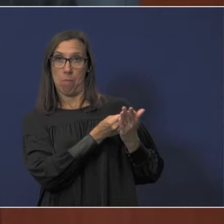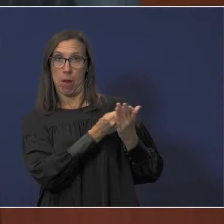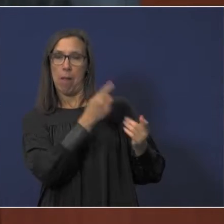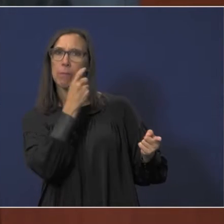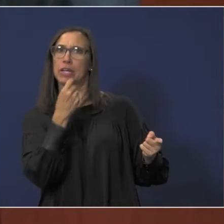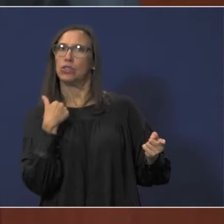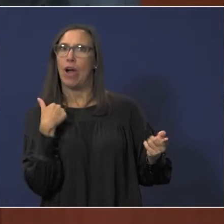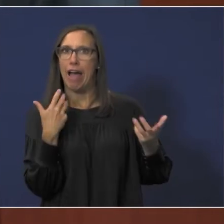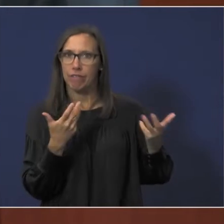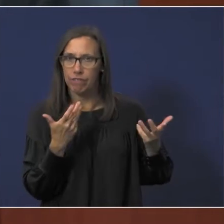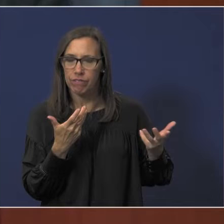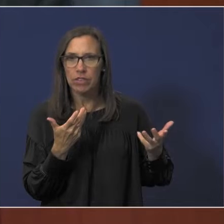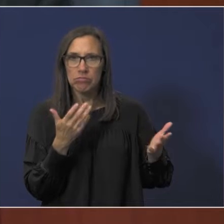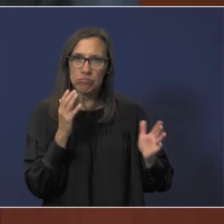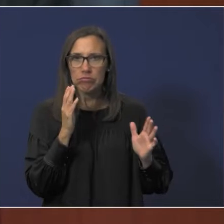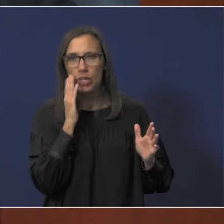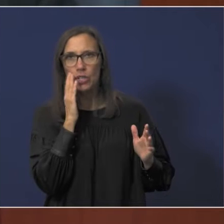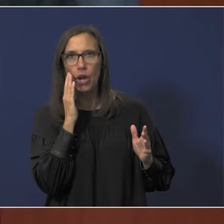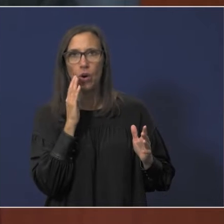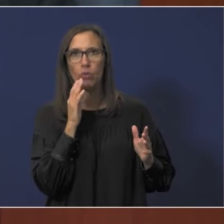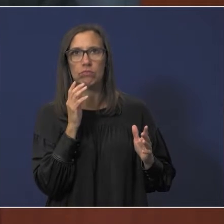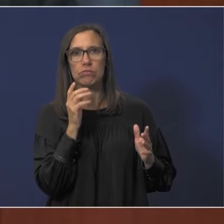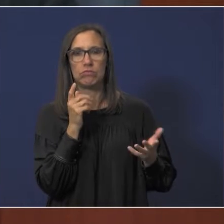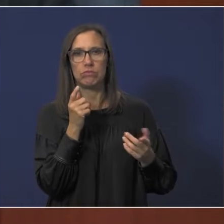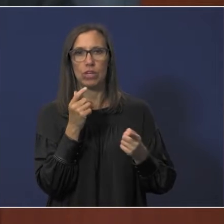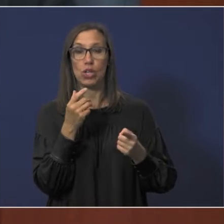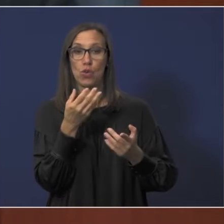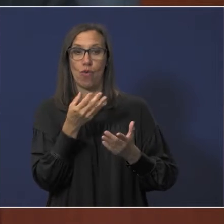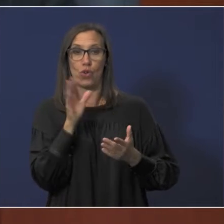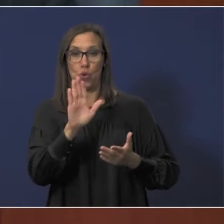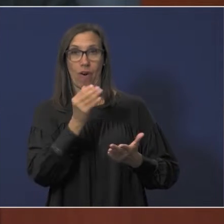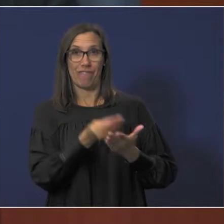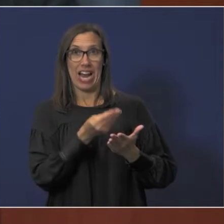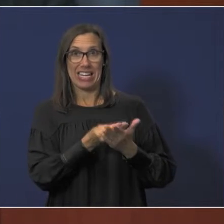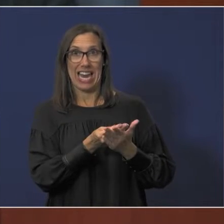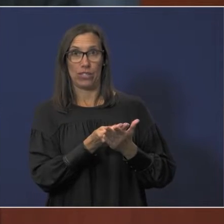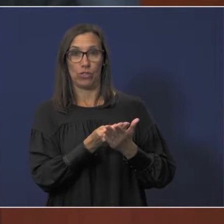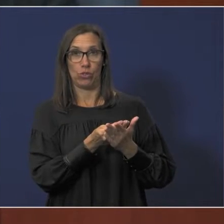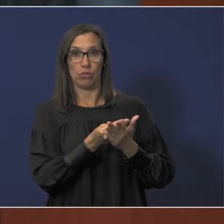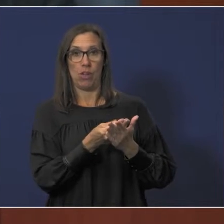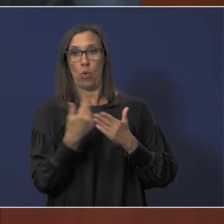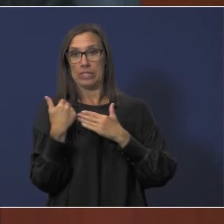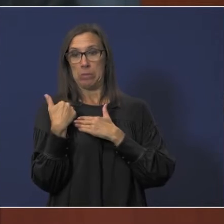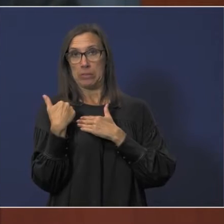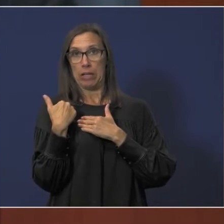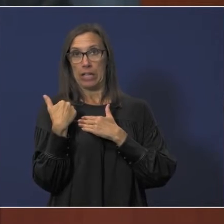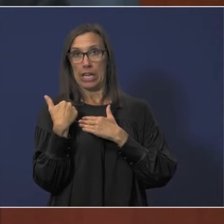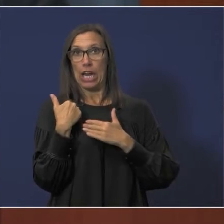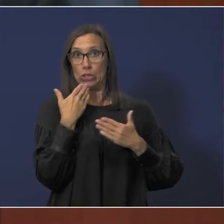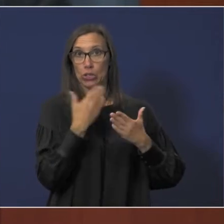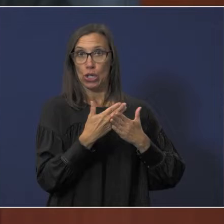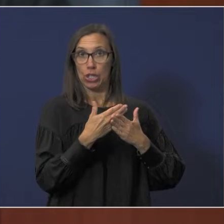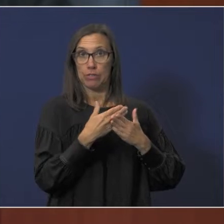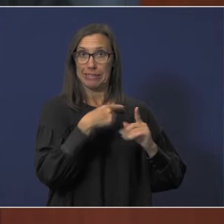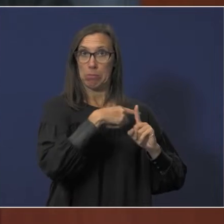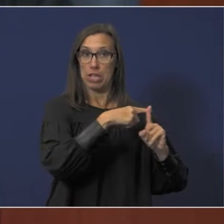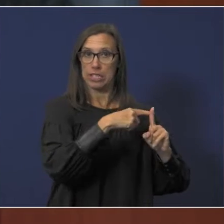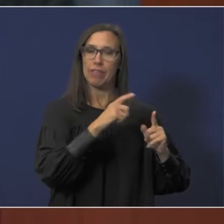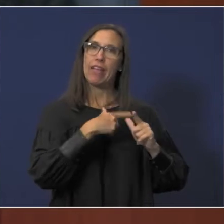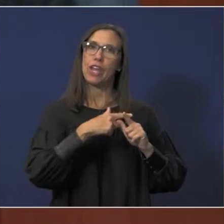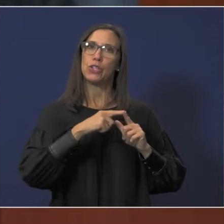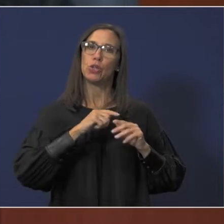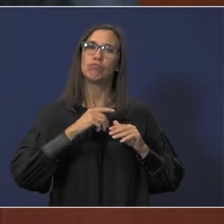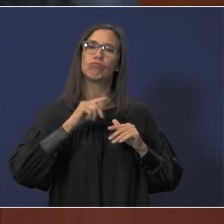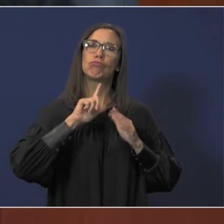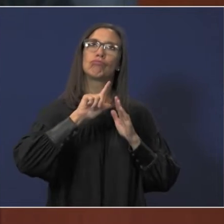have your financial position for yourself is good and you're paying it off gradually. And this